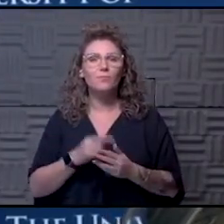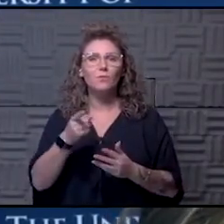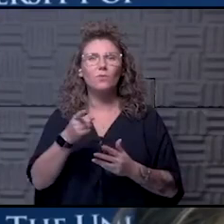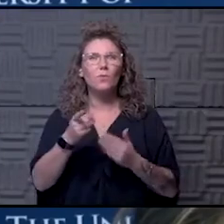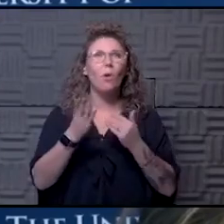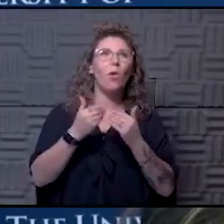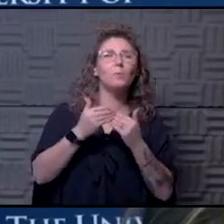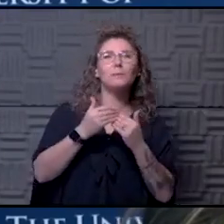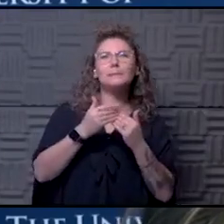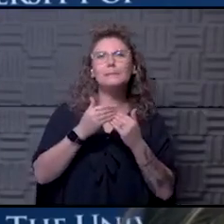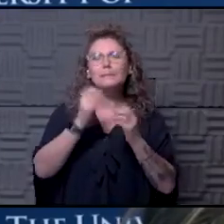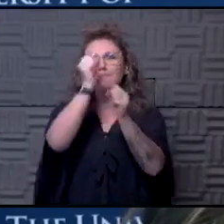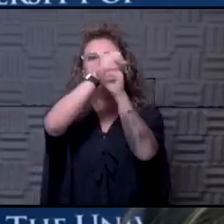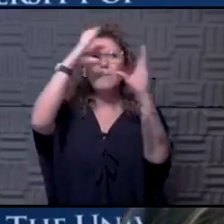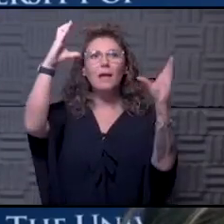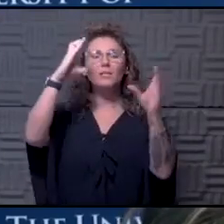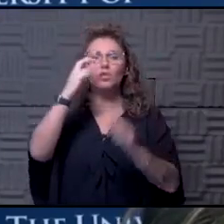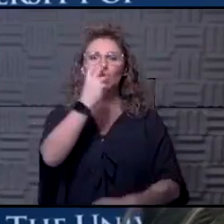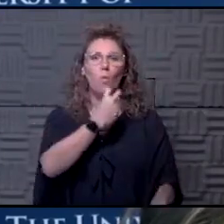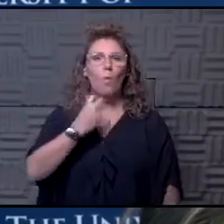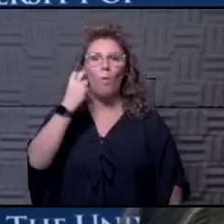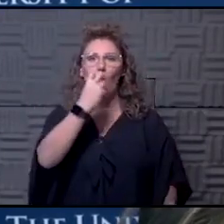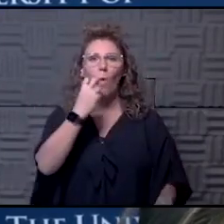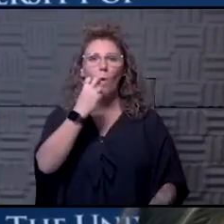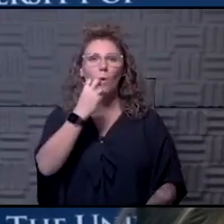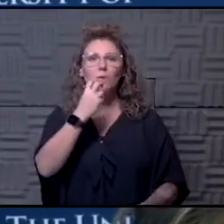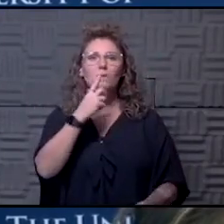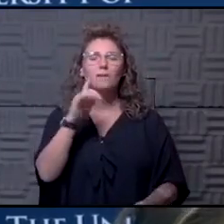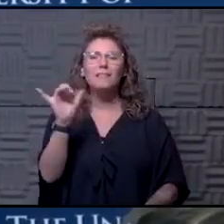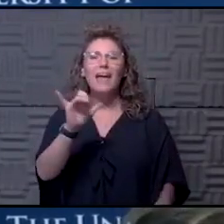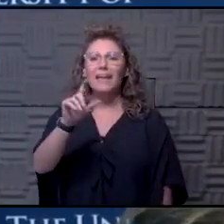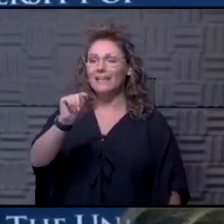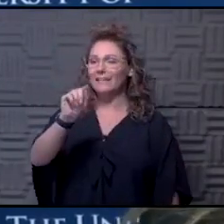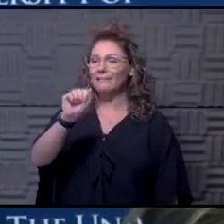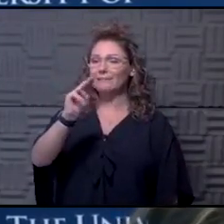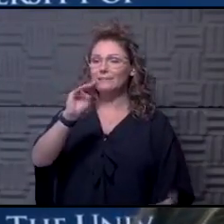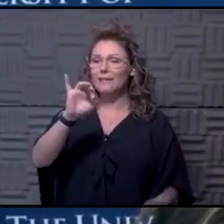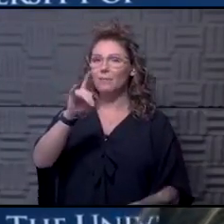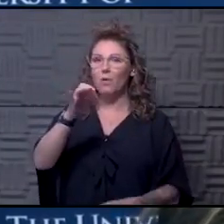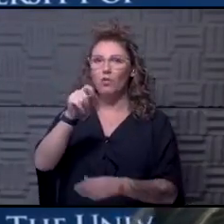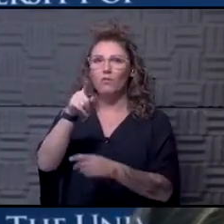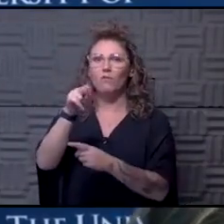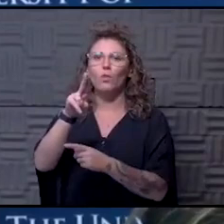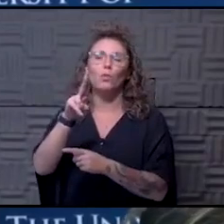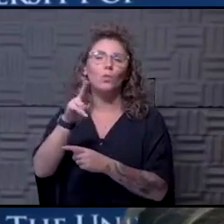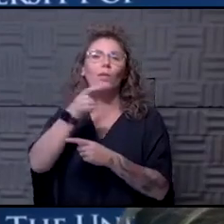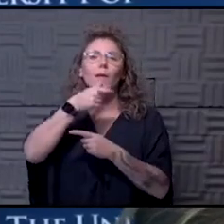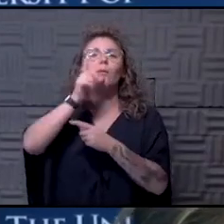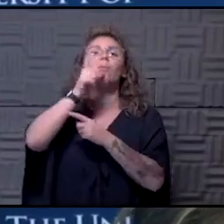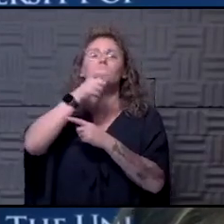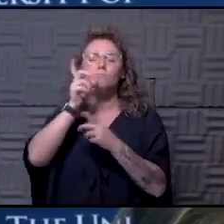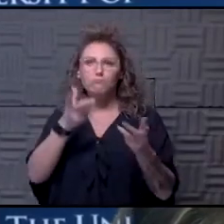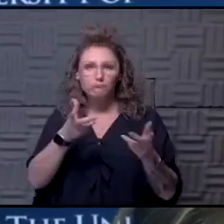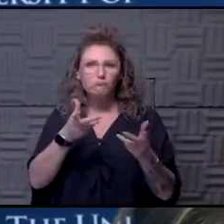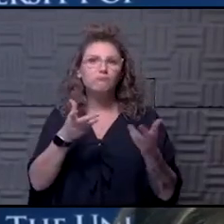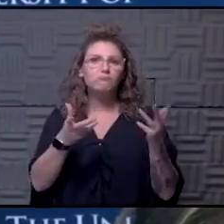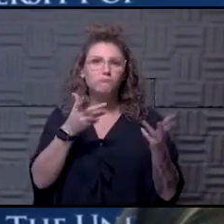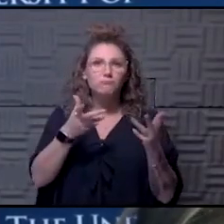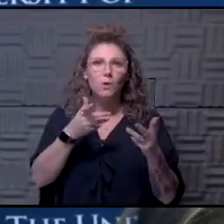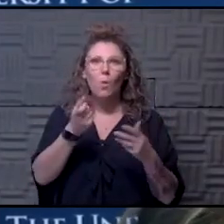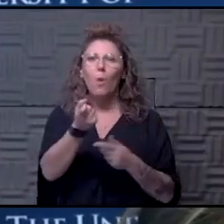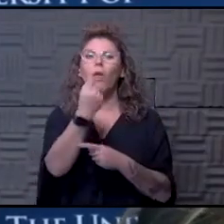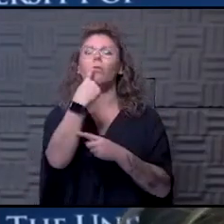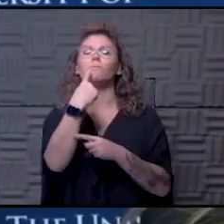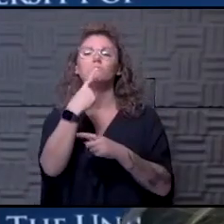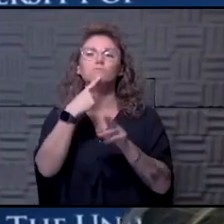almost think of the oral therapy as kind of like a Tamiflu sort of thing for coronavirus. So it may shorten the